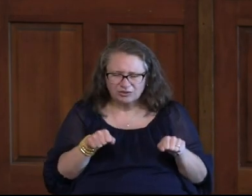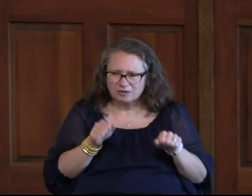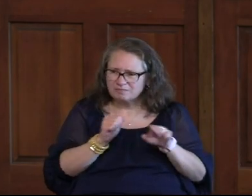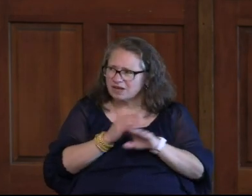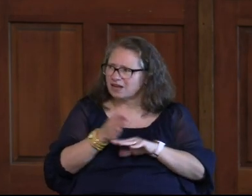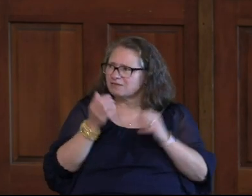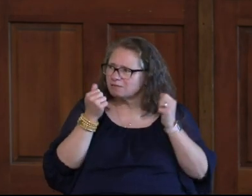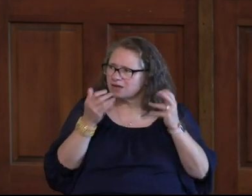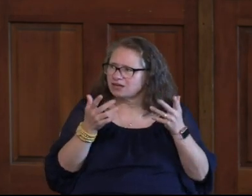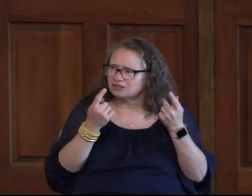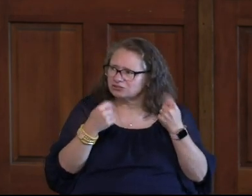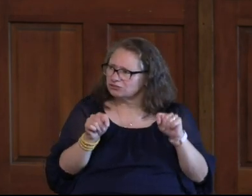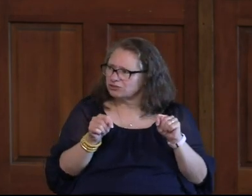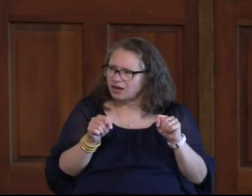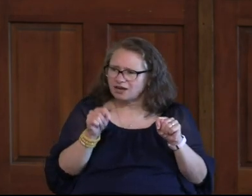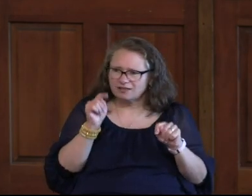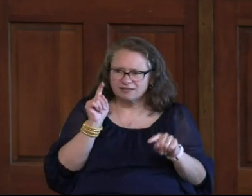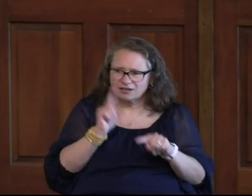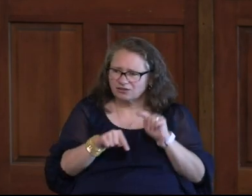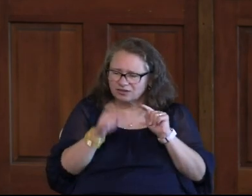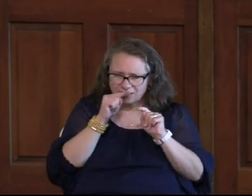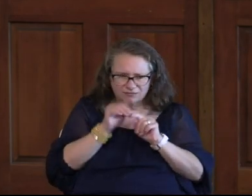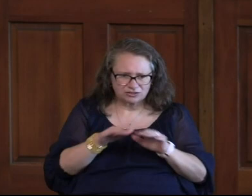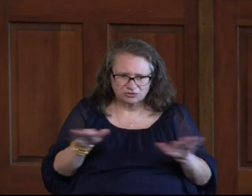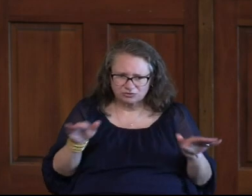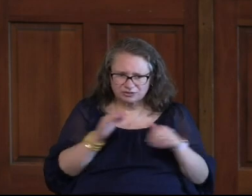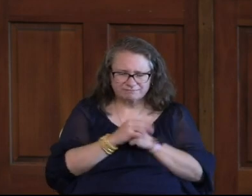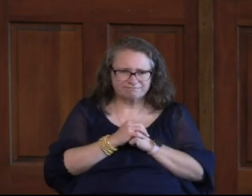But after many attempts, they were not able to have children.